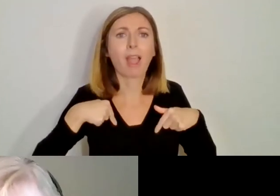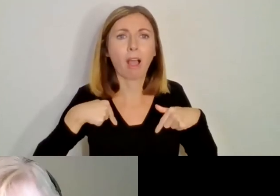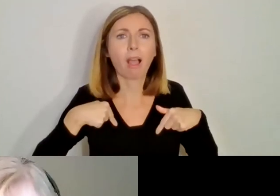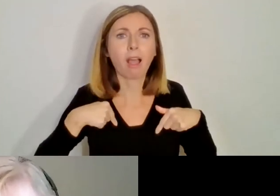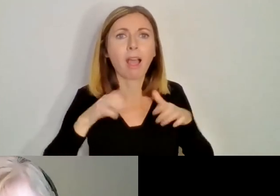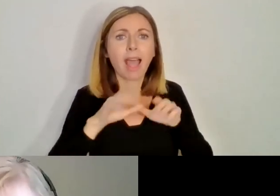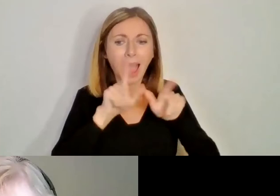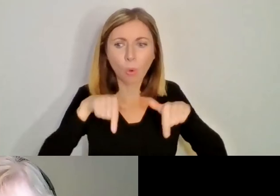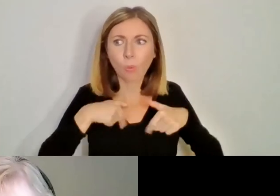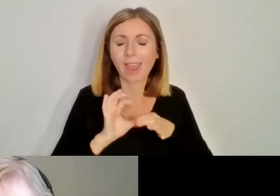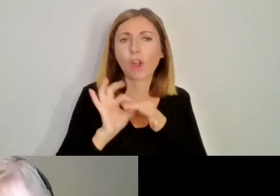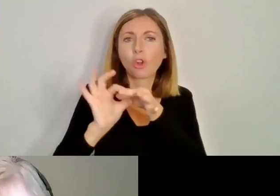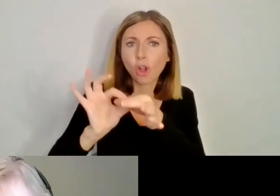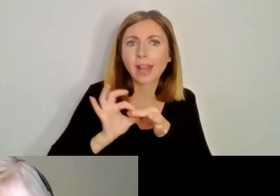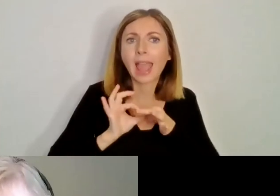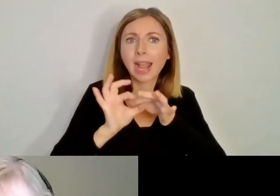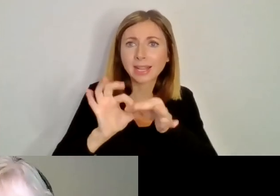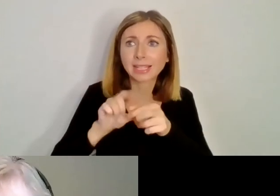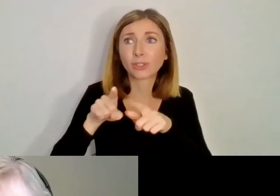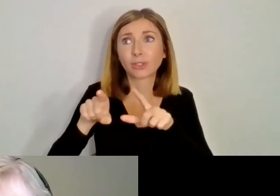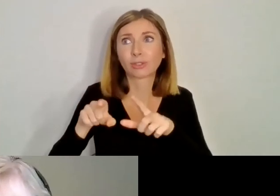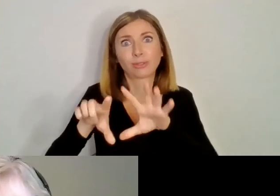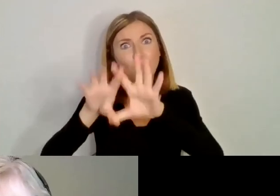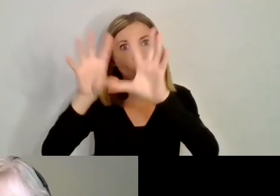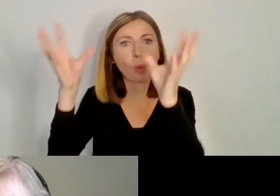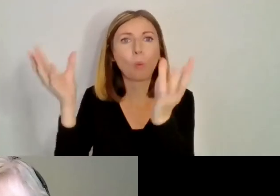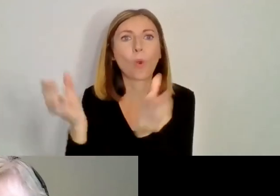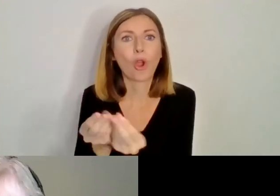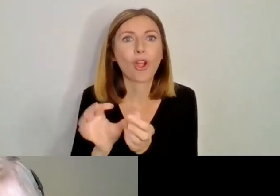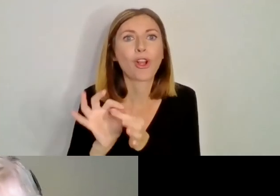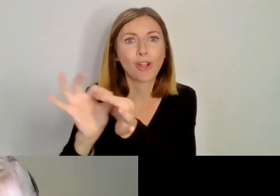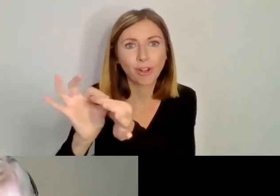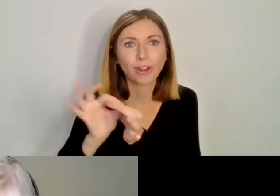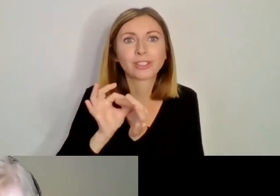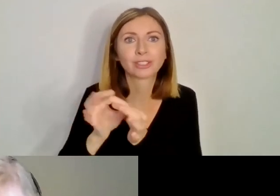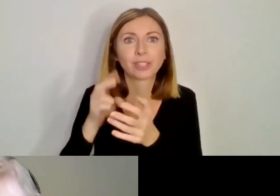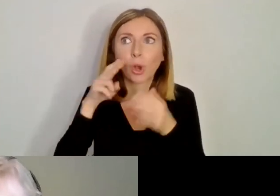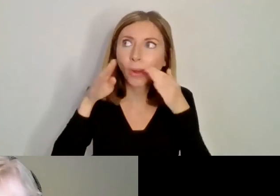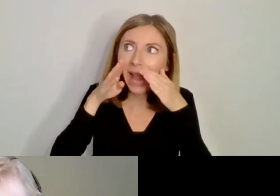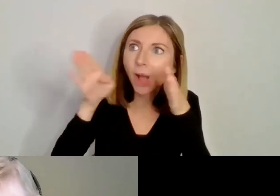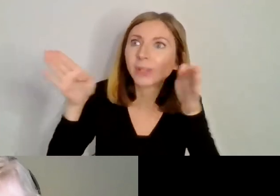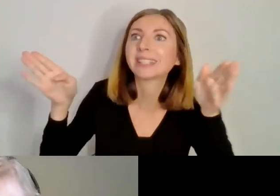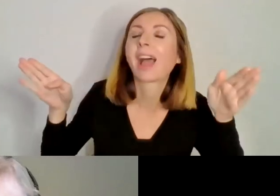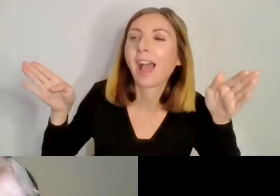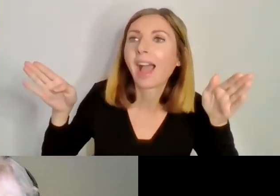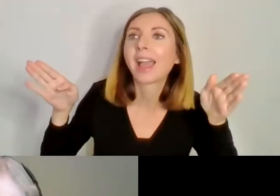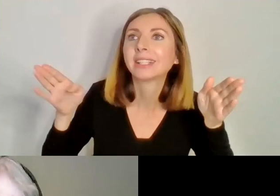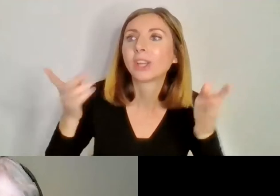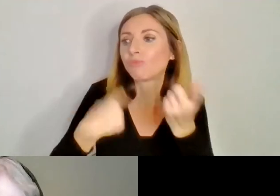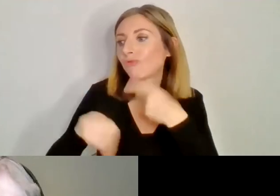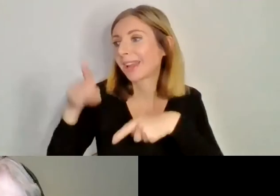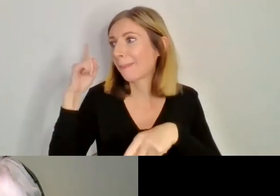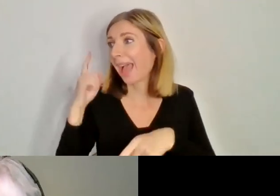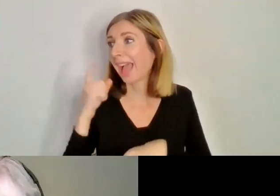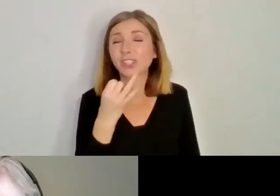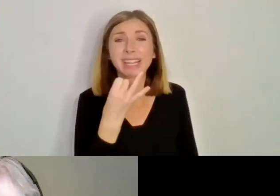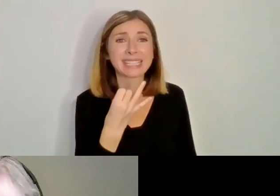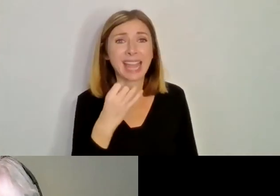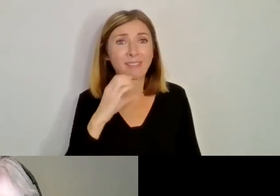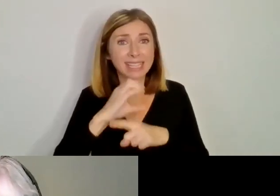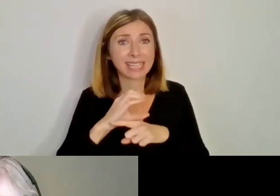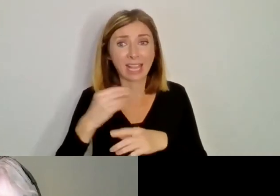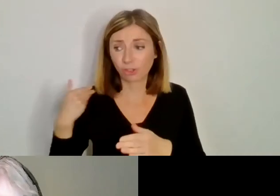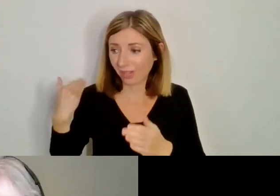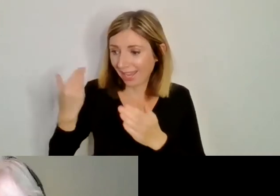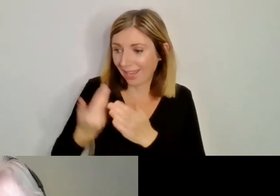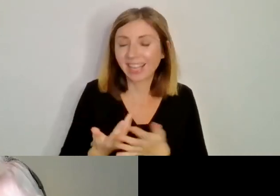are connected to the greater world than ourselves, bringing it right back, as you said, to the seventh century and up to the current day.